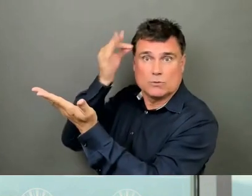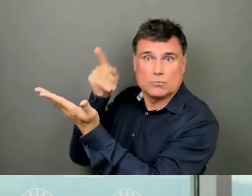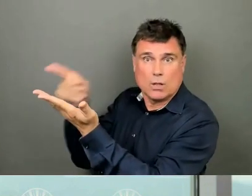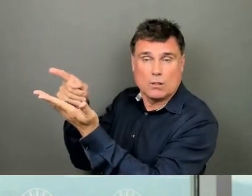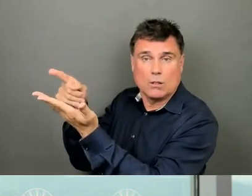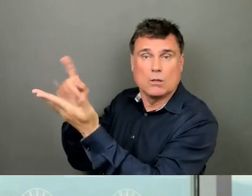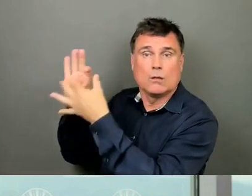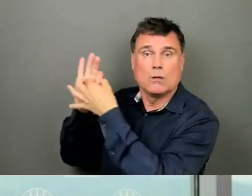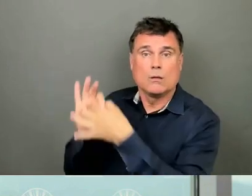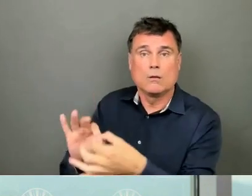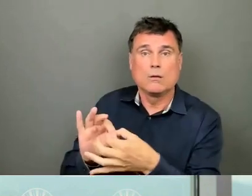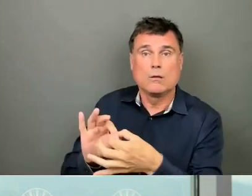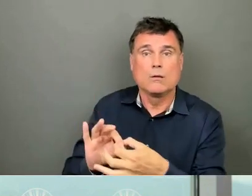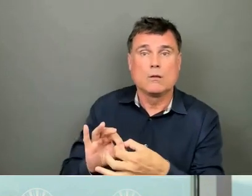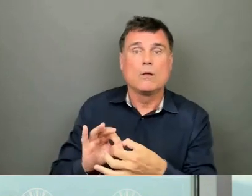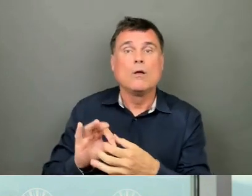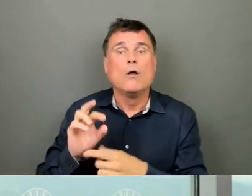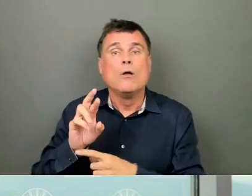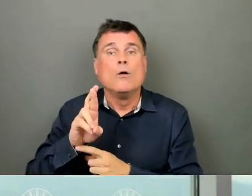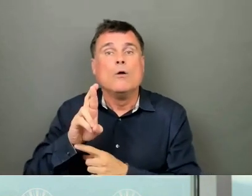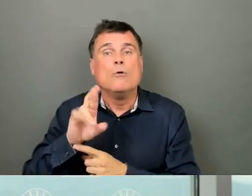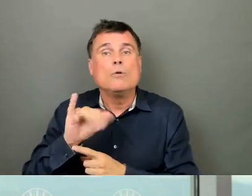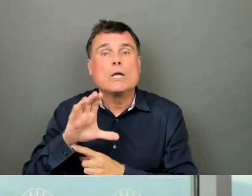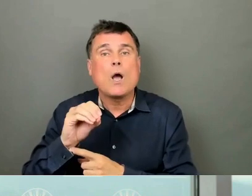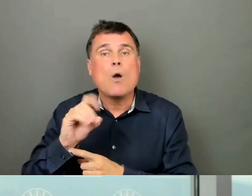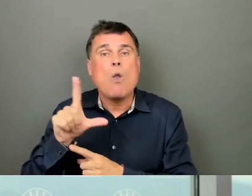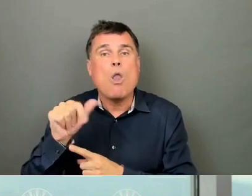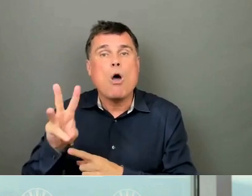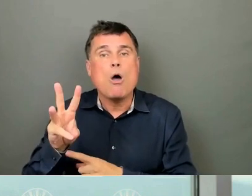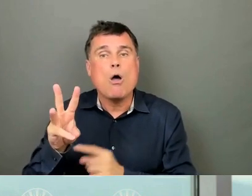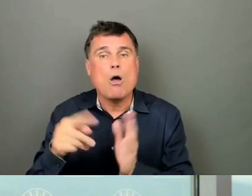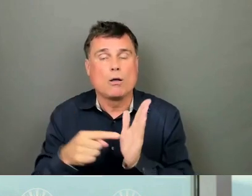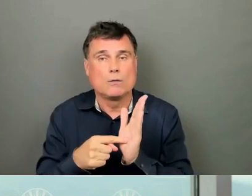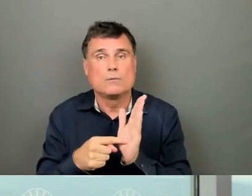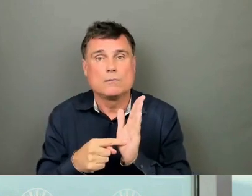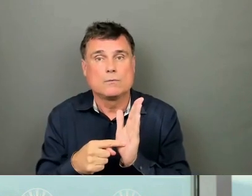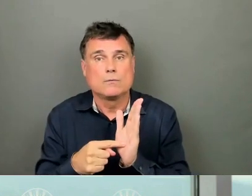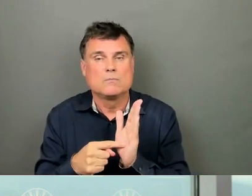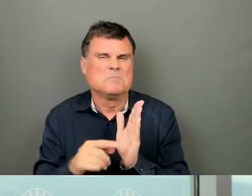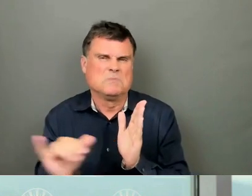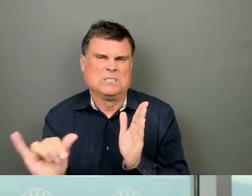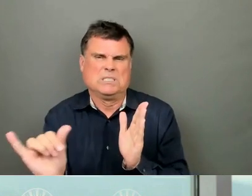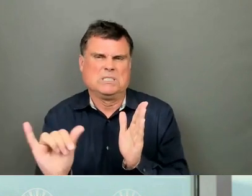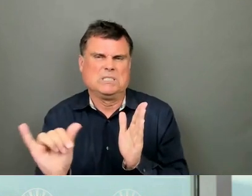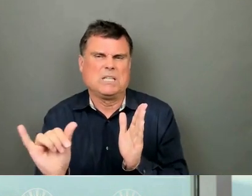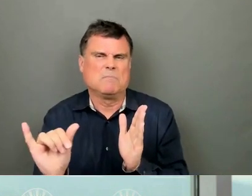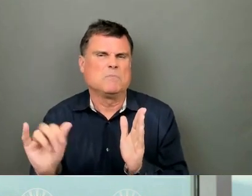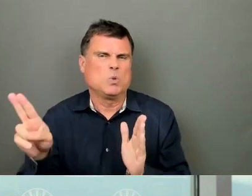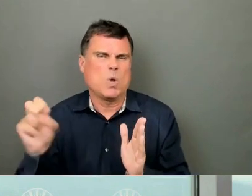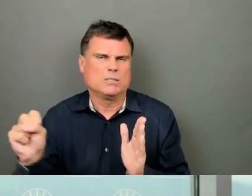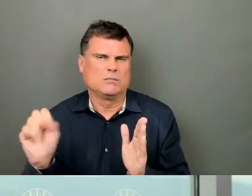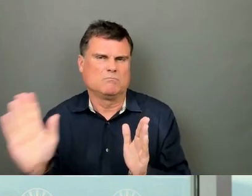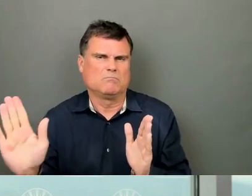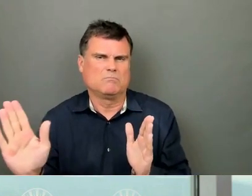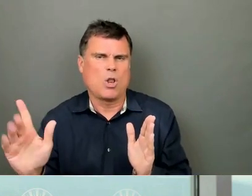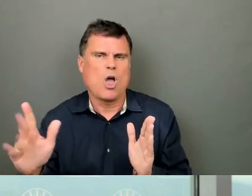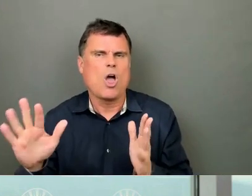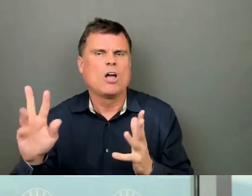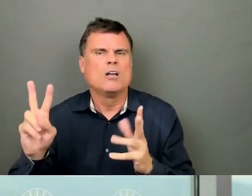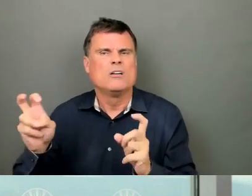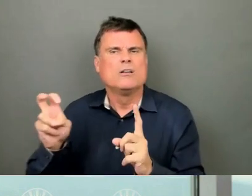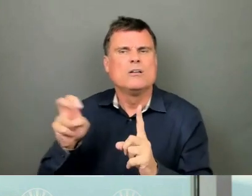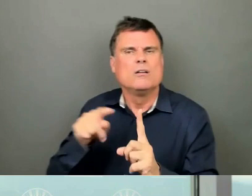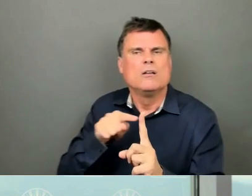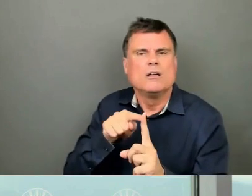organized crime laws, unexplained wealth orders, increasing and dedicated policing to go after money laundering